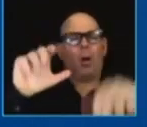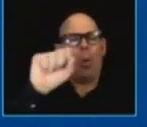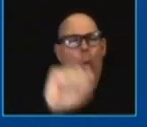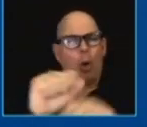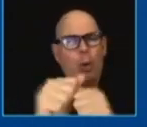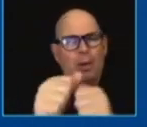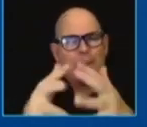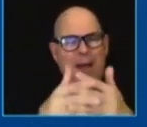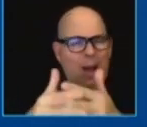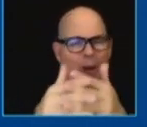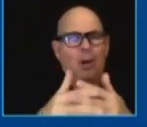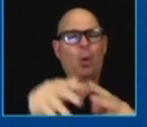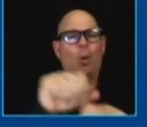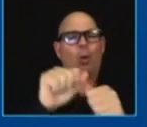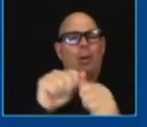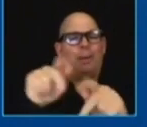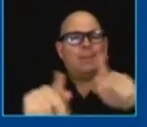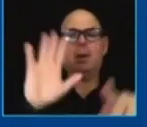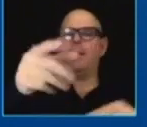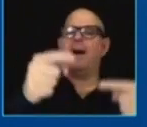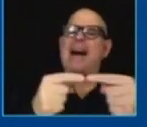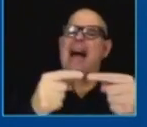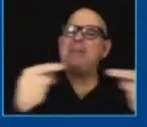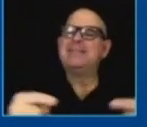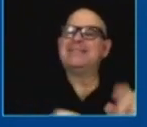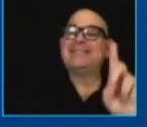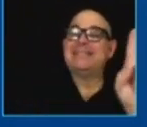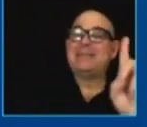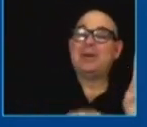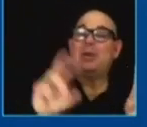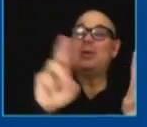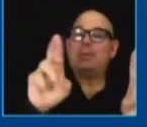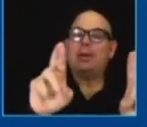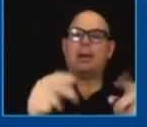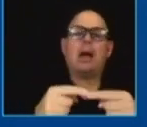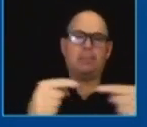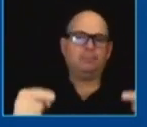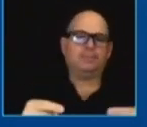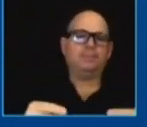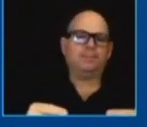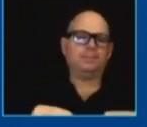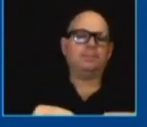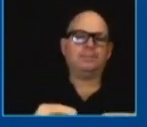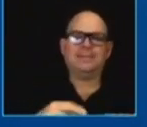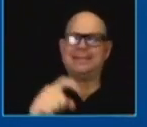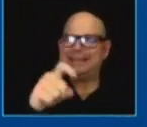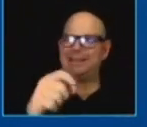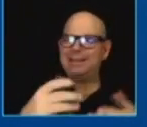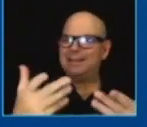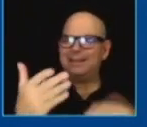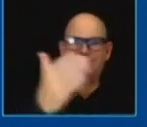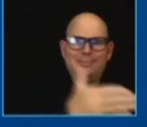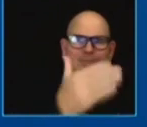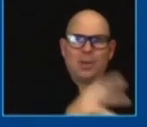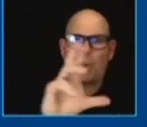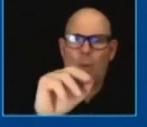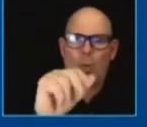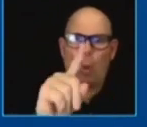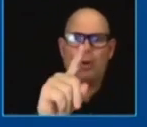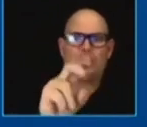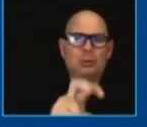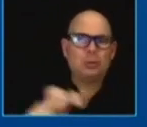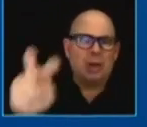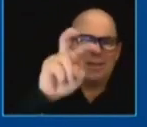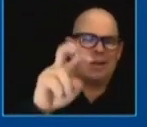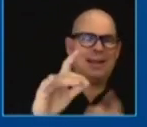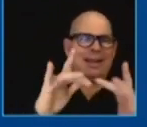contrast we're going to be hitting the road we're going to need you to organize to talk to us to help us raise money